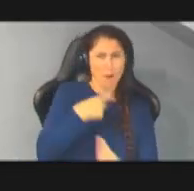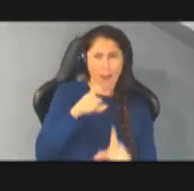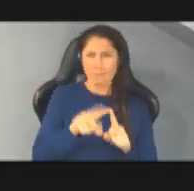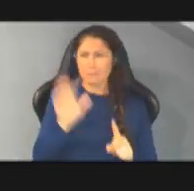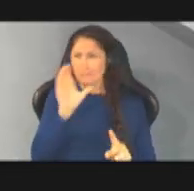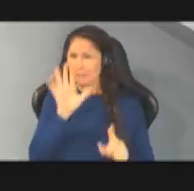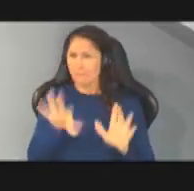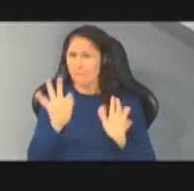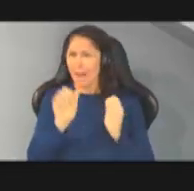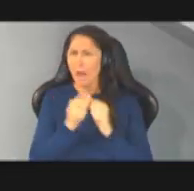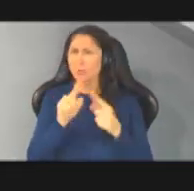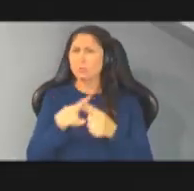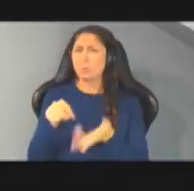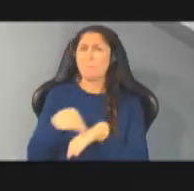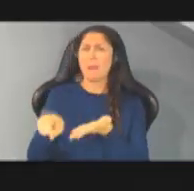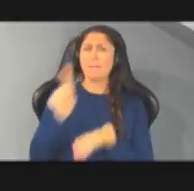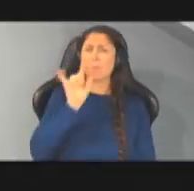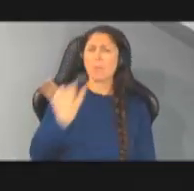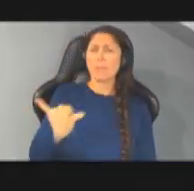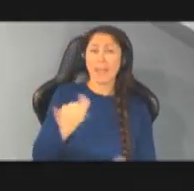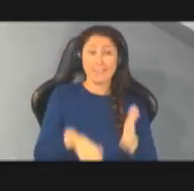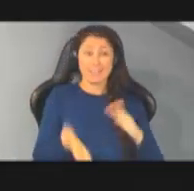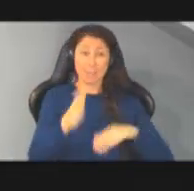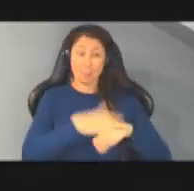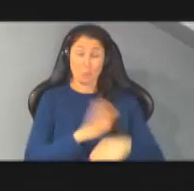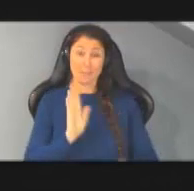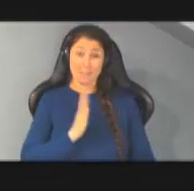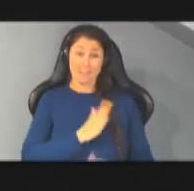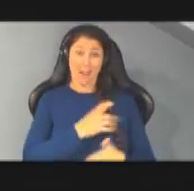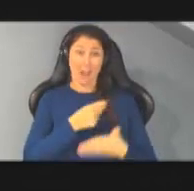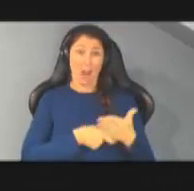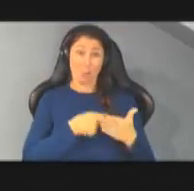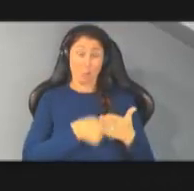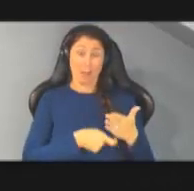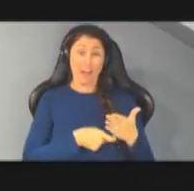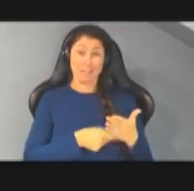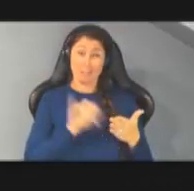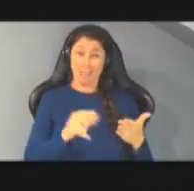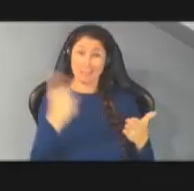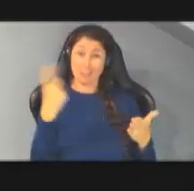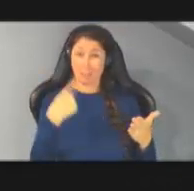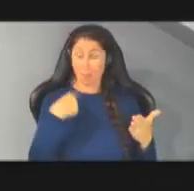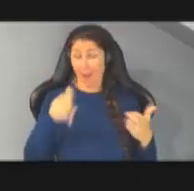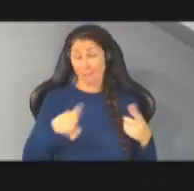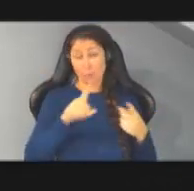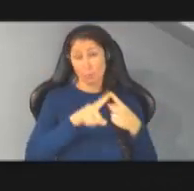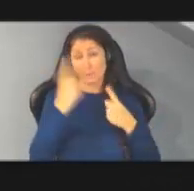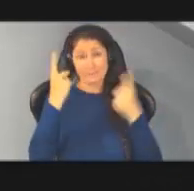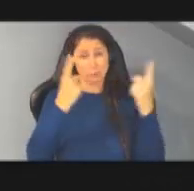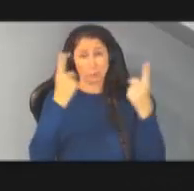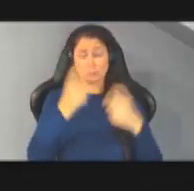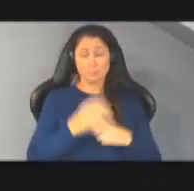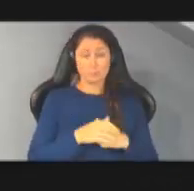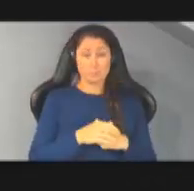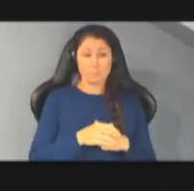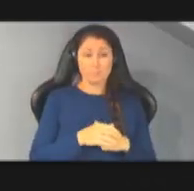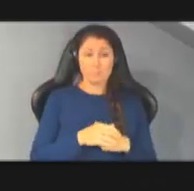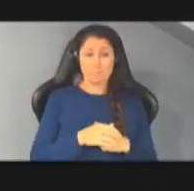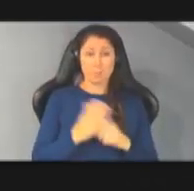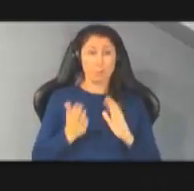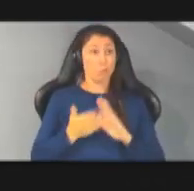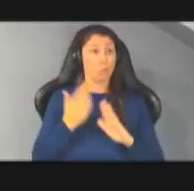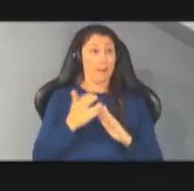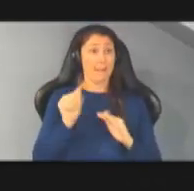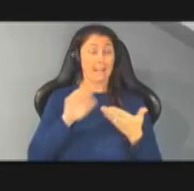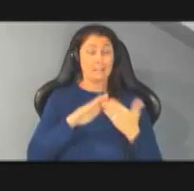for those and increasing our rates is is something that we really have to consider um run is running a city is expensive